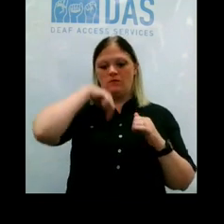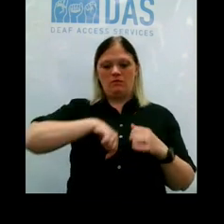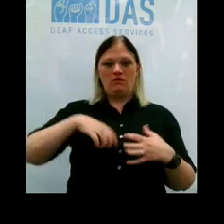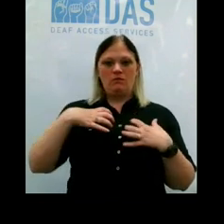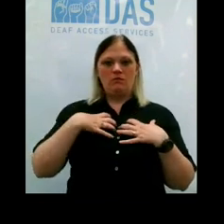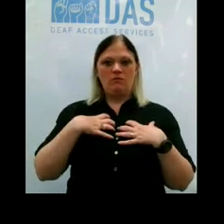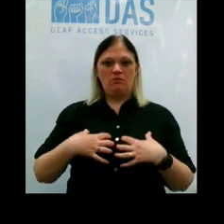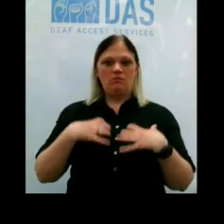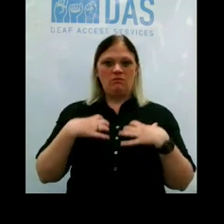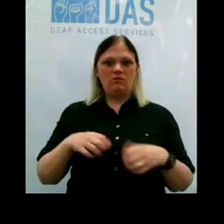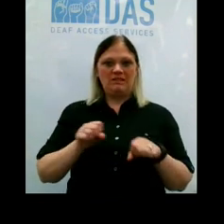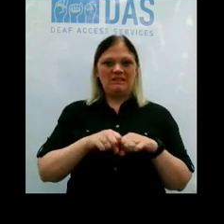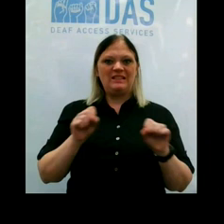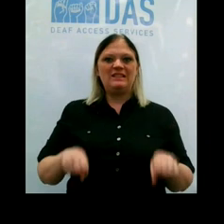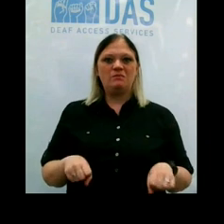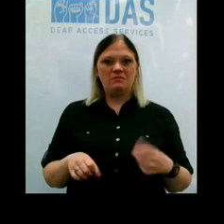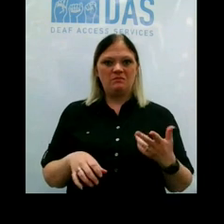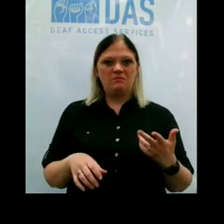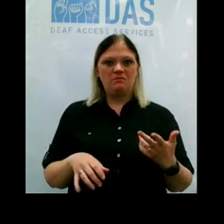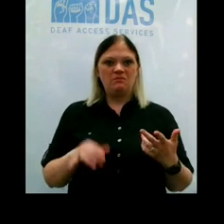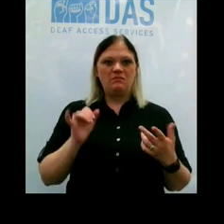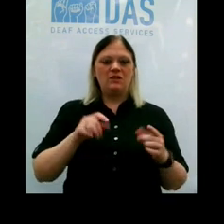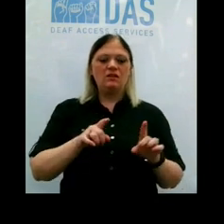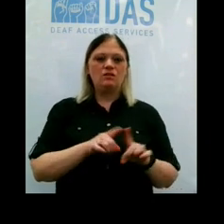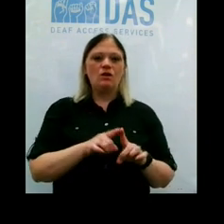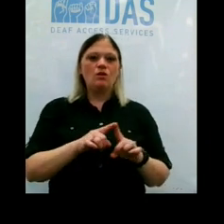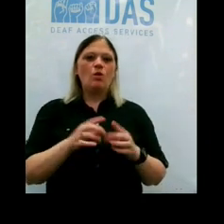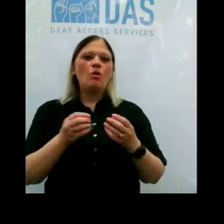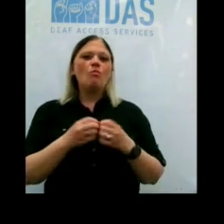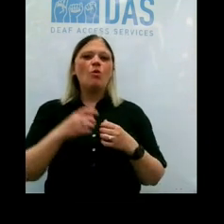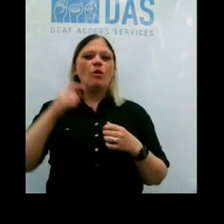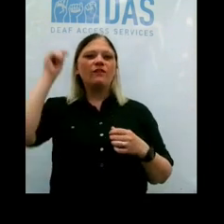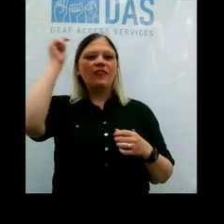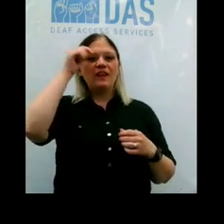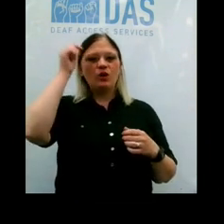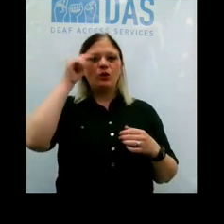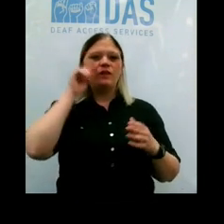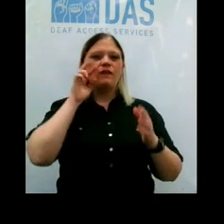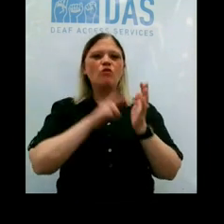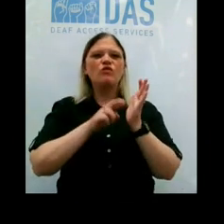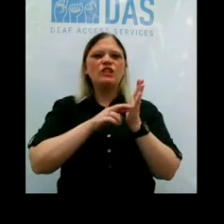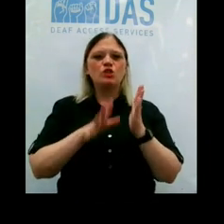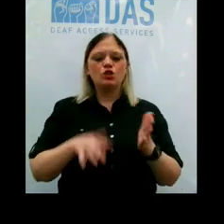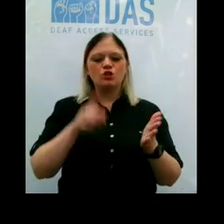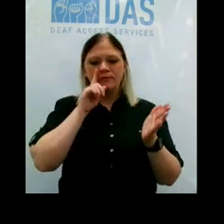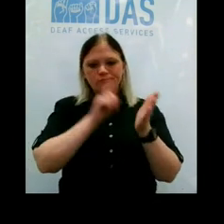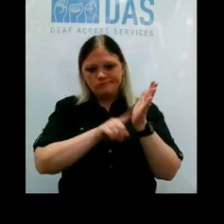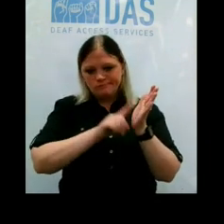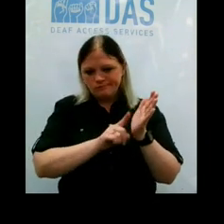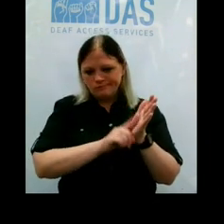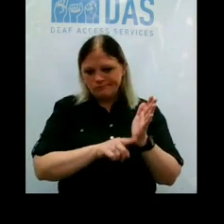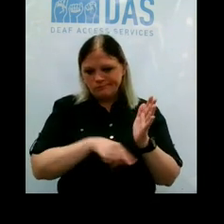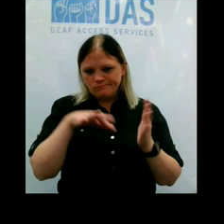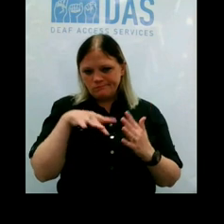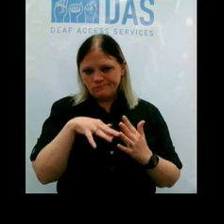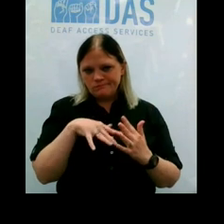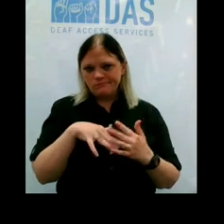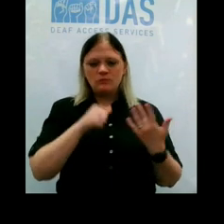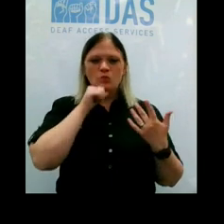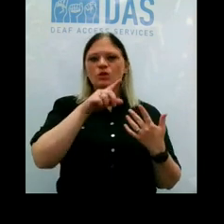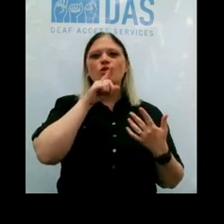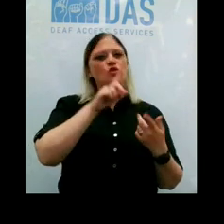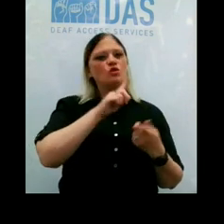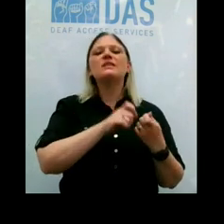So that's also, you know, kind of – that's also more of a theory that researchers are investigating, so we're not really sure, you know,